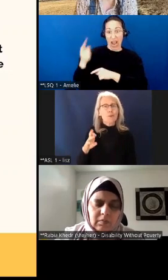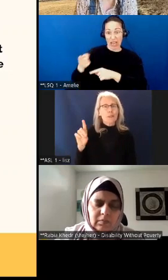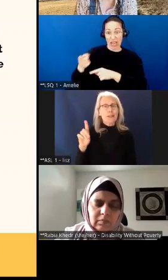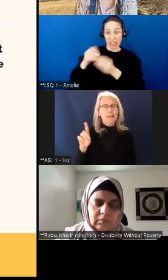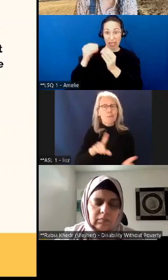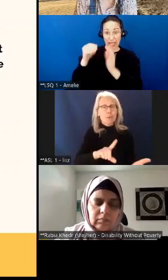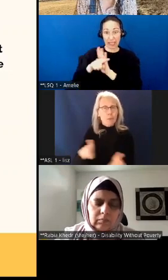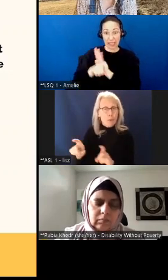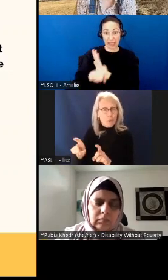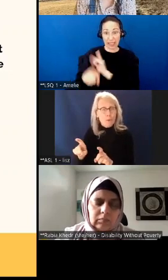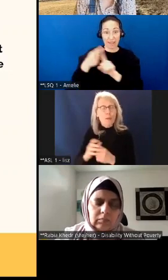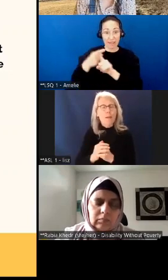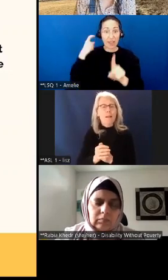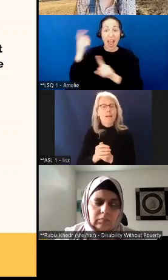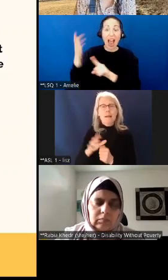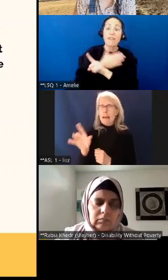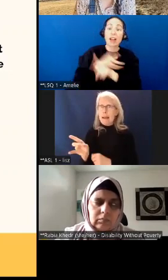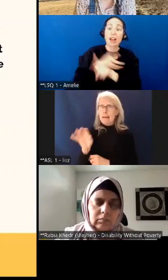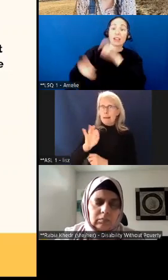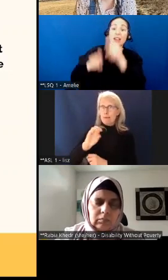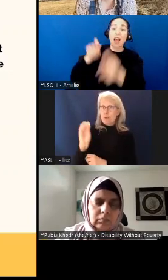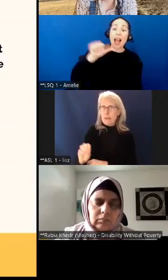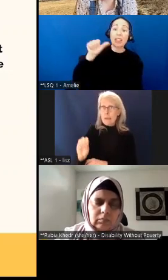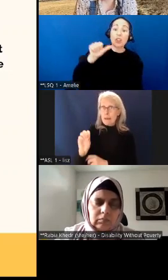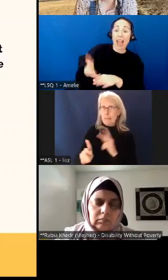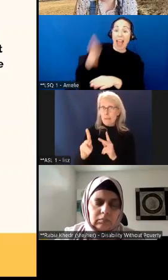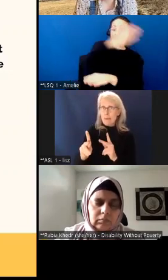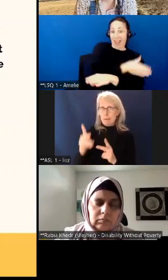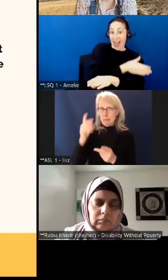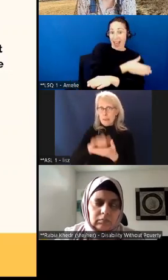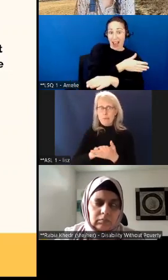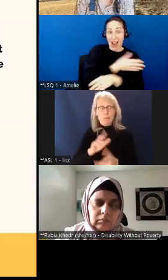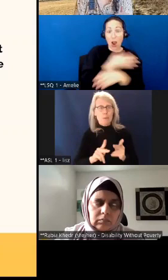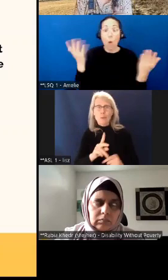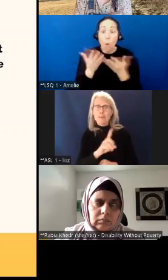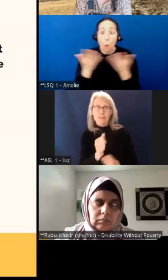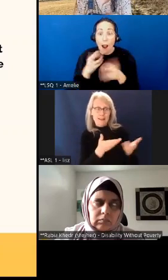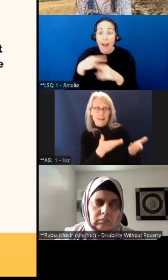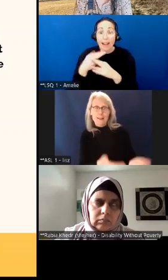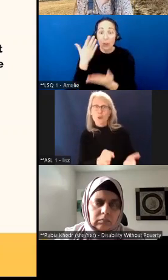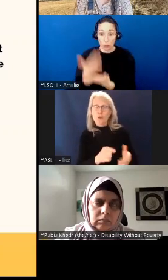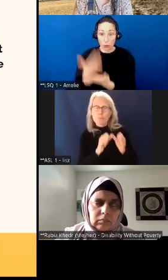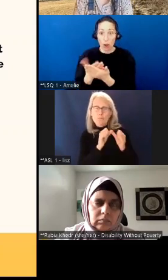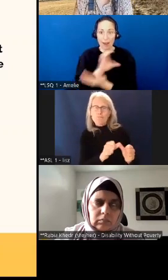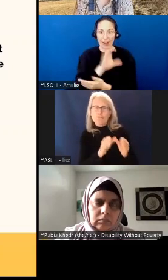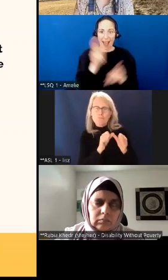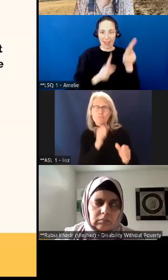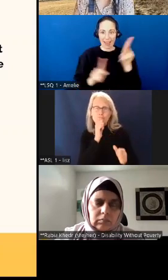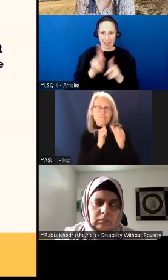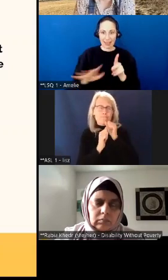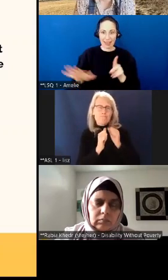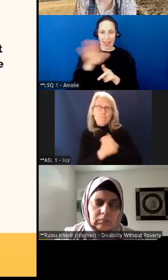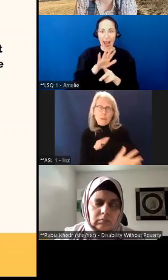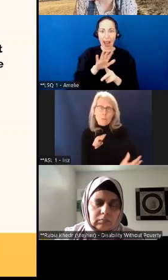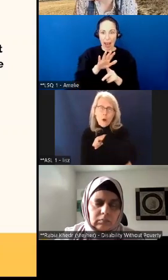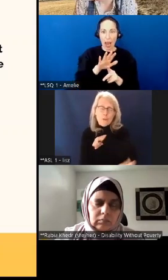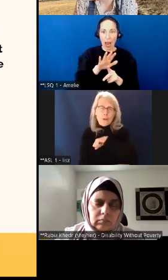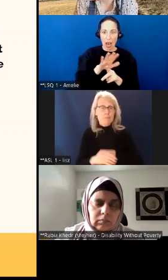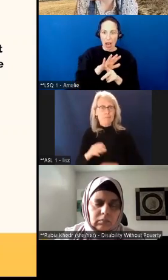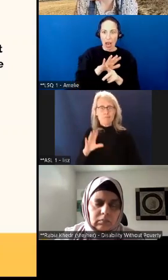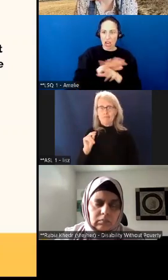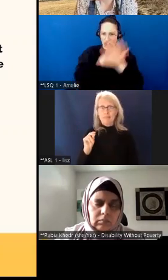that 89% of Canadians said that disabled people should not live in poverty. Let me tell you that that number